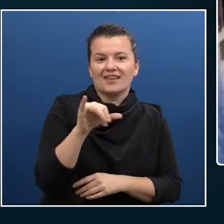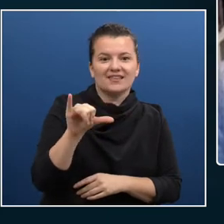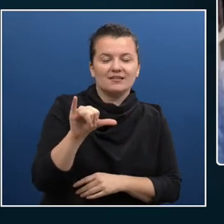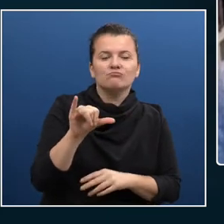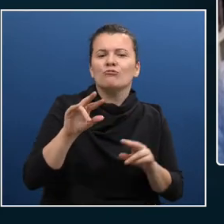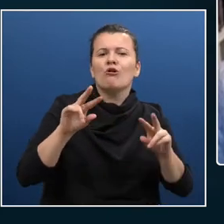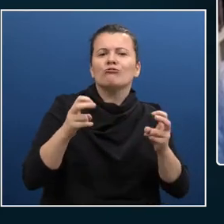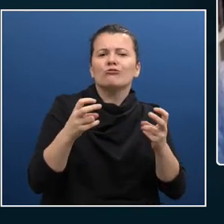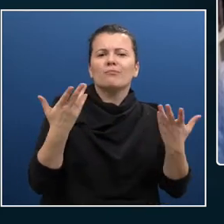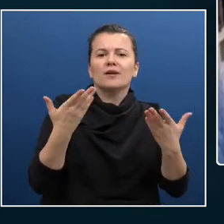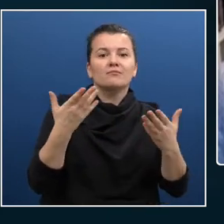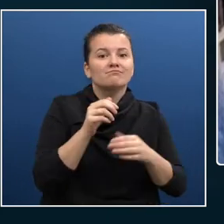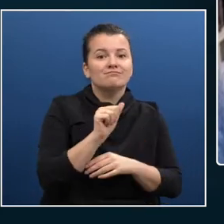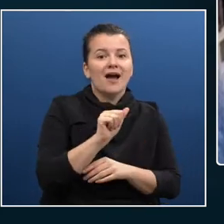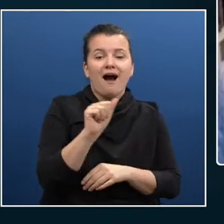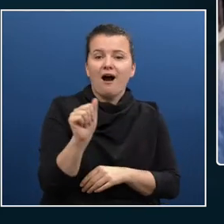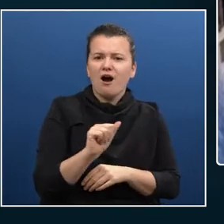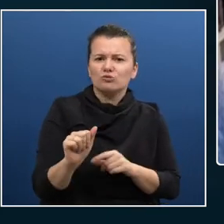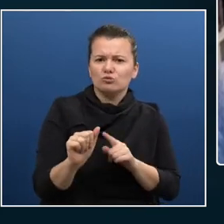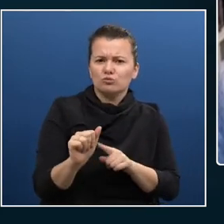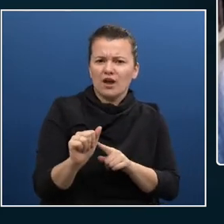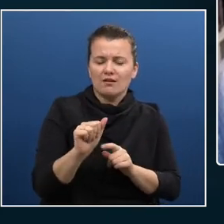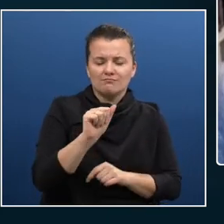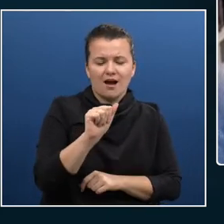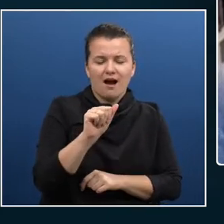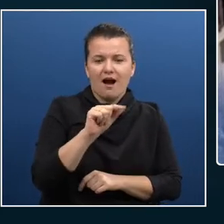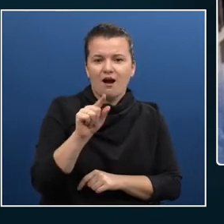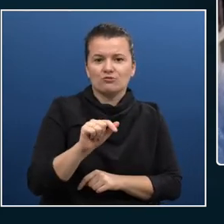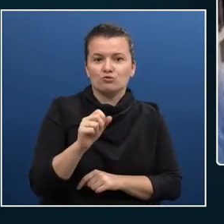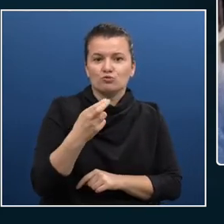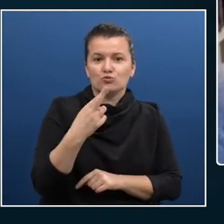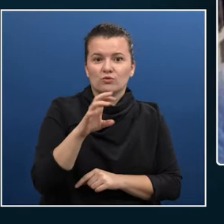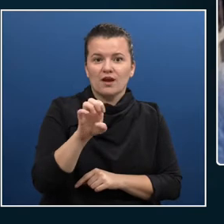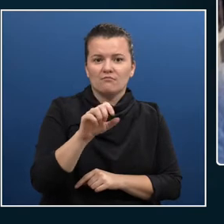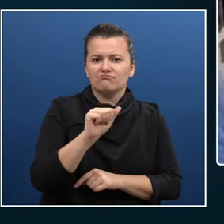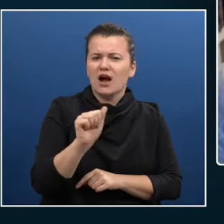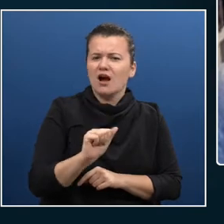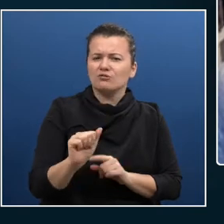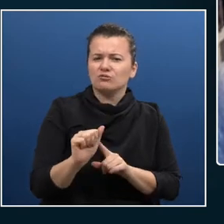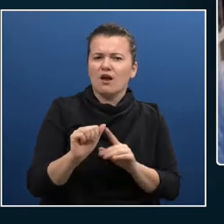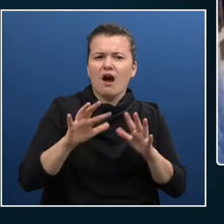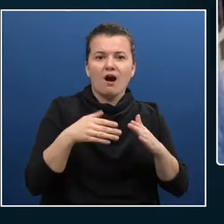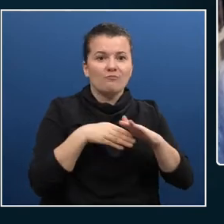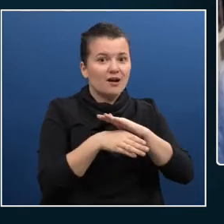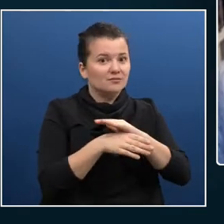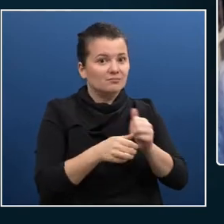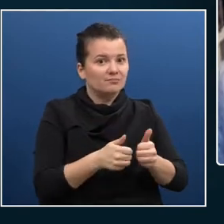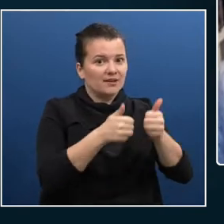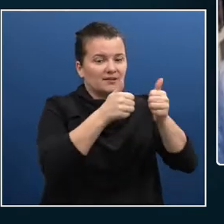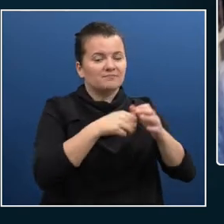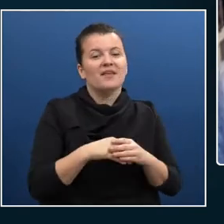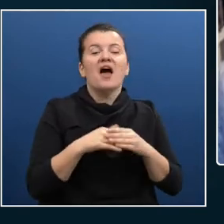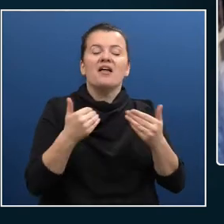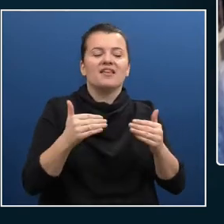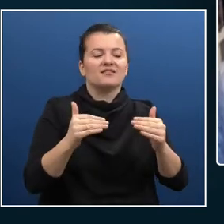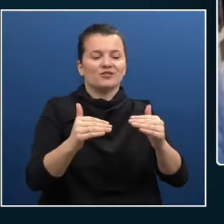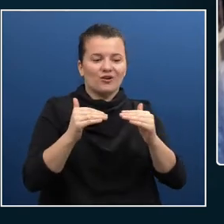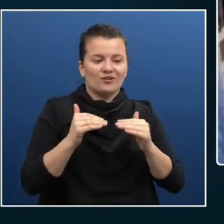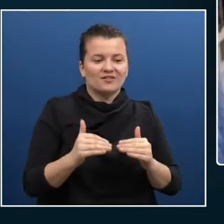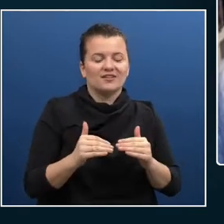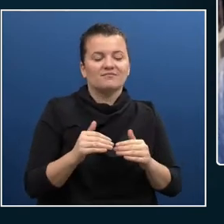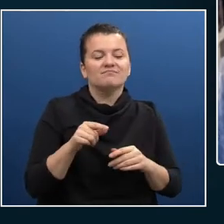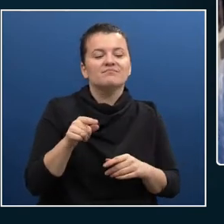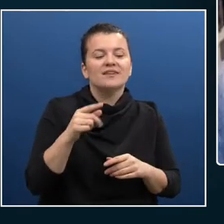with André van der Berg, who will show us to blog about all sorts of stuff we learned this evening, and how to do this using